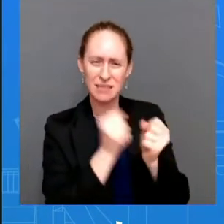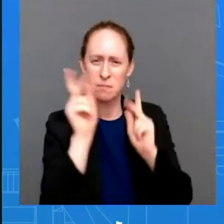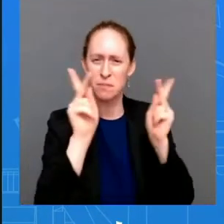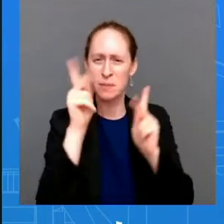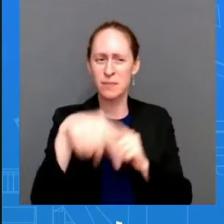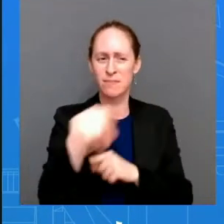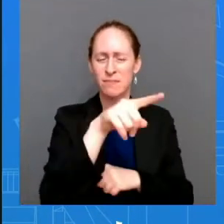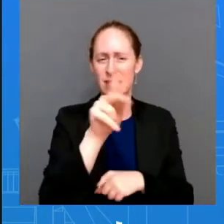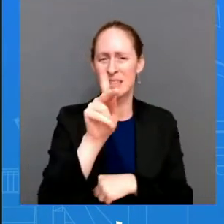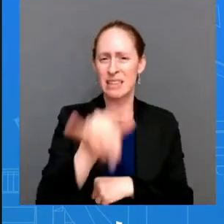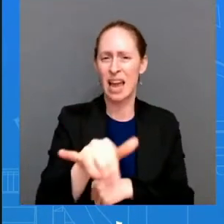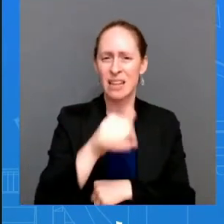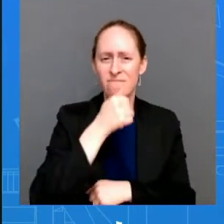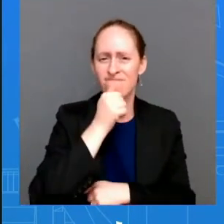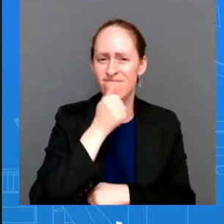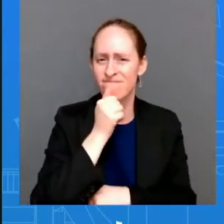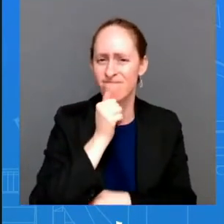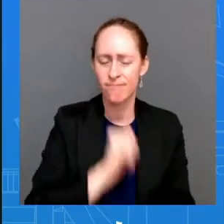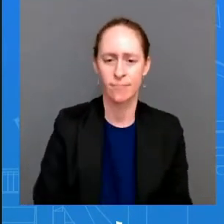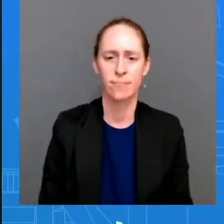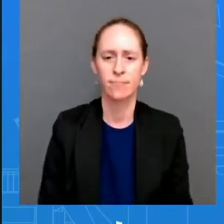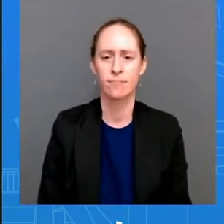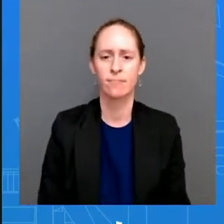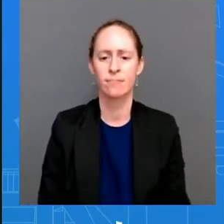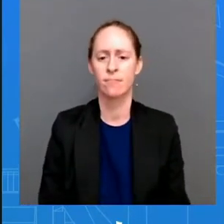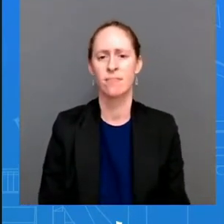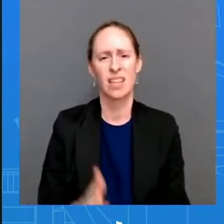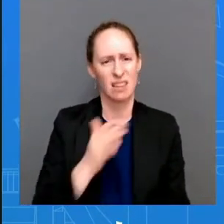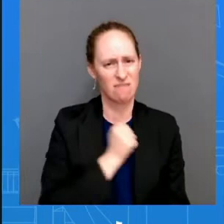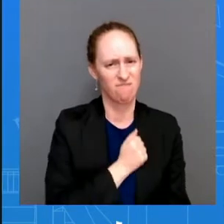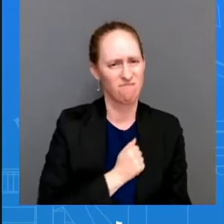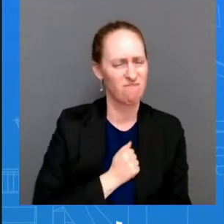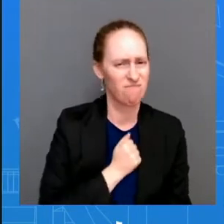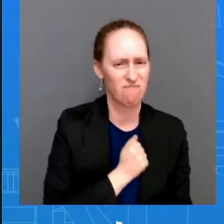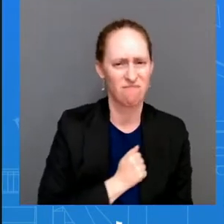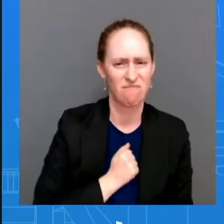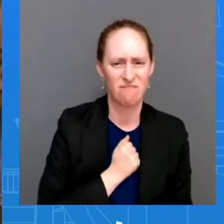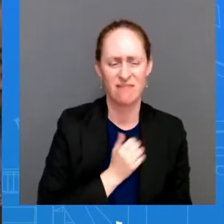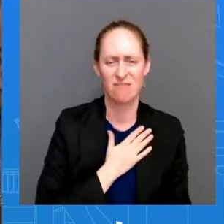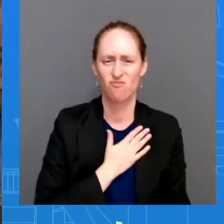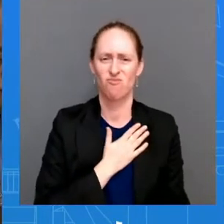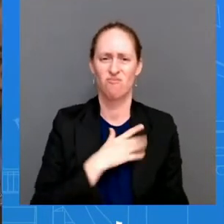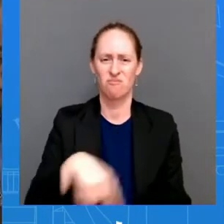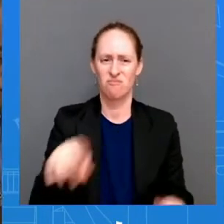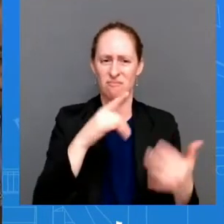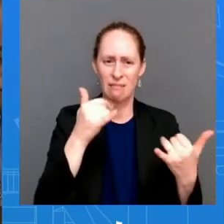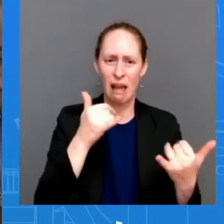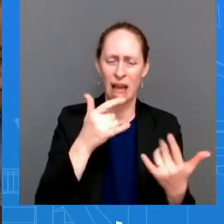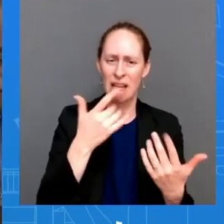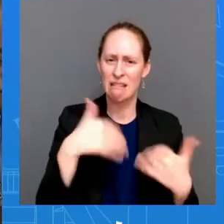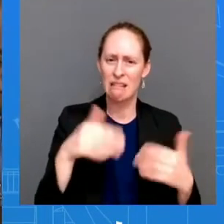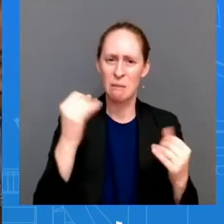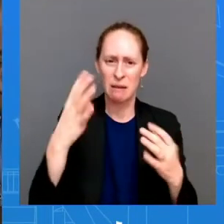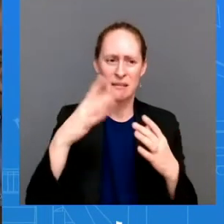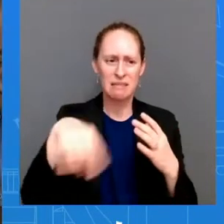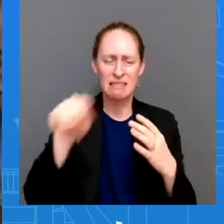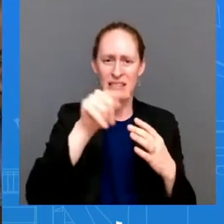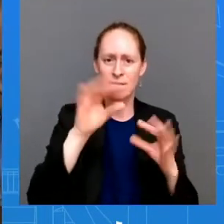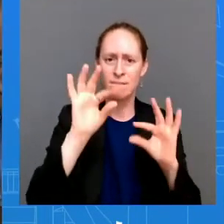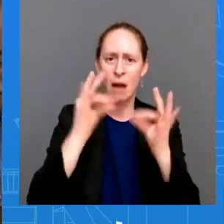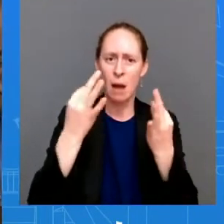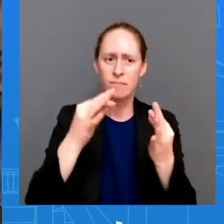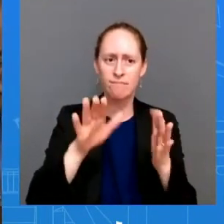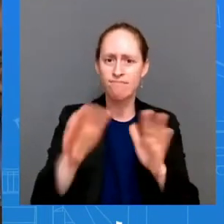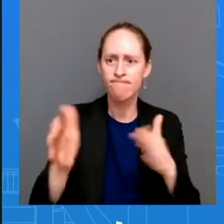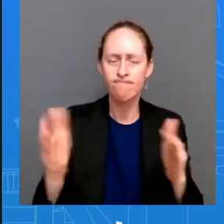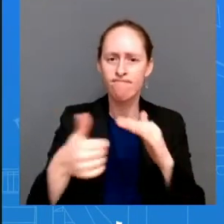to the families who have lost loved ones and just lost so much in this period of time but is a presidential trip there something that's even being considered as well as